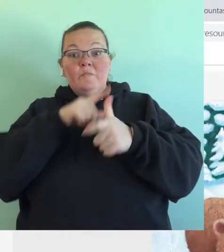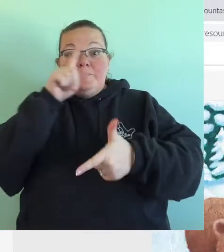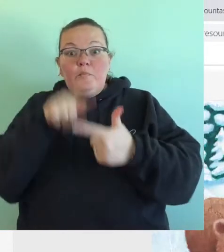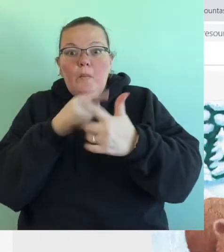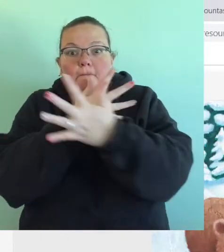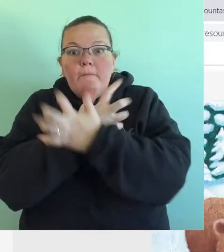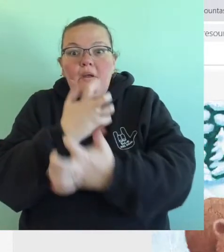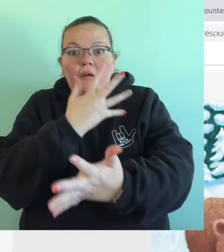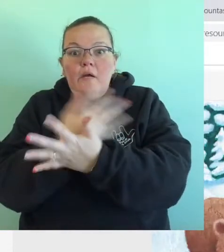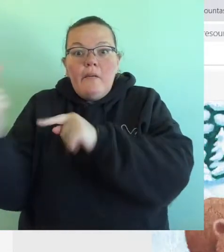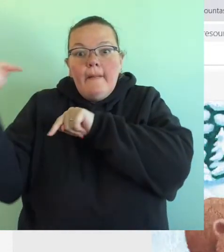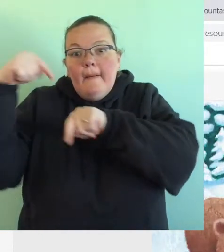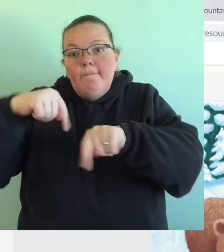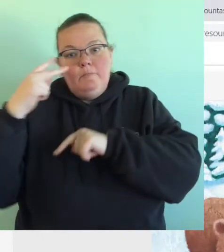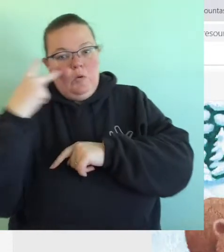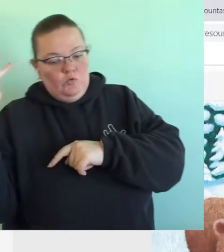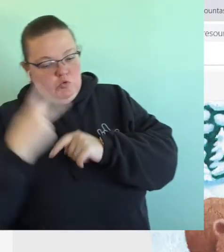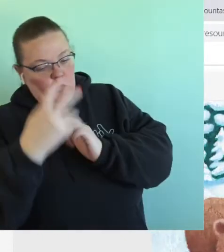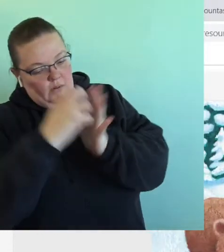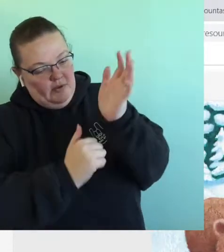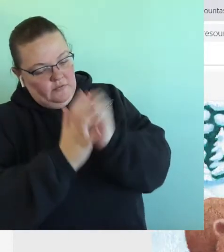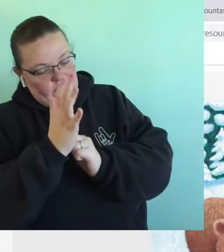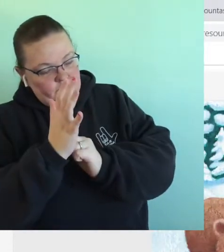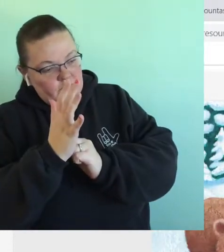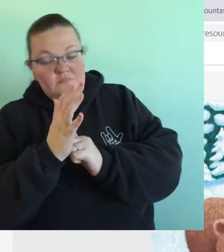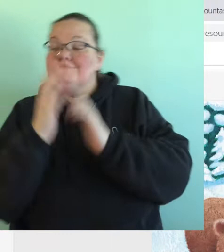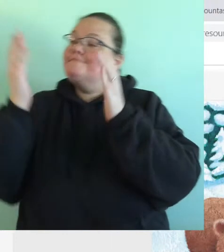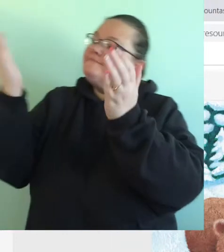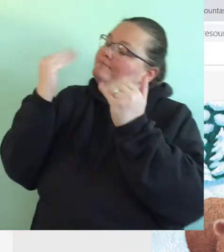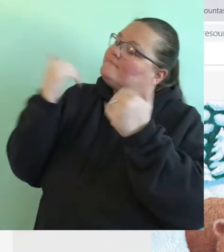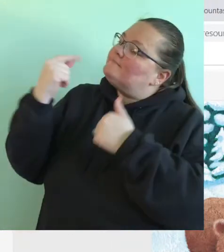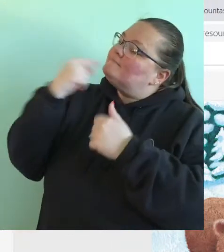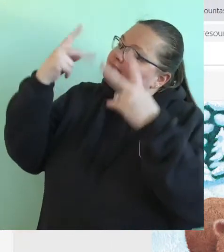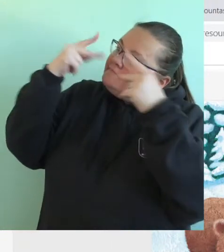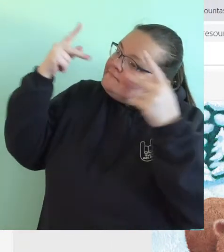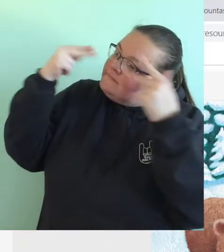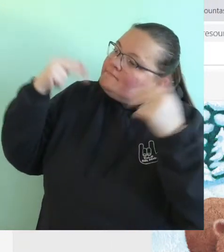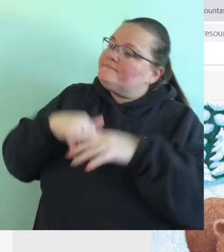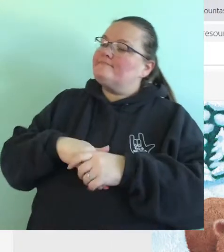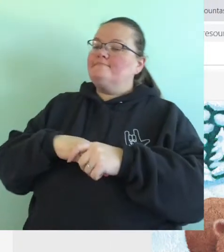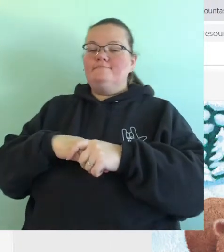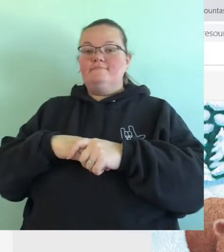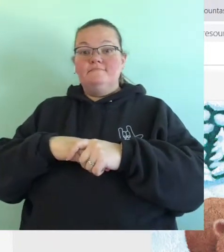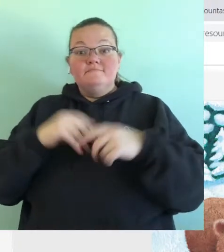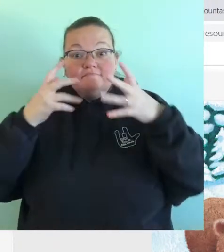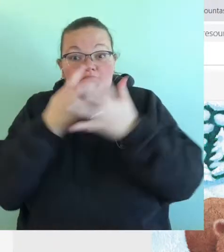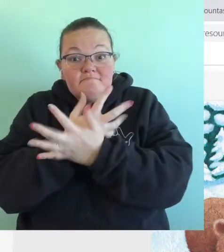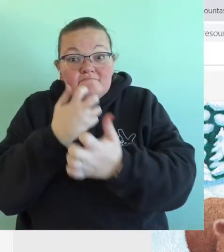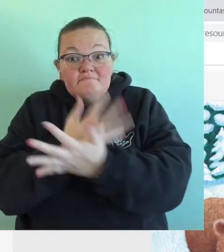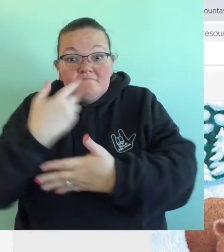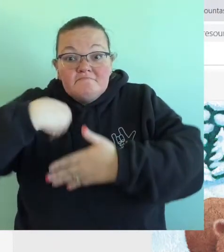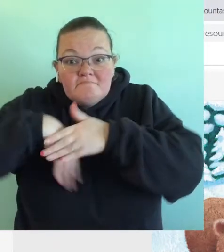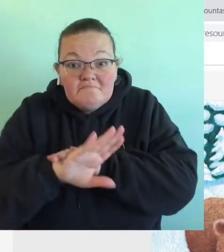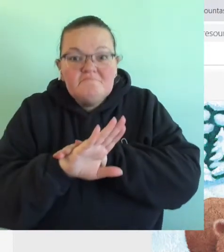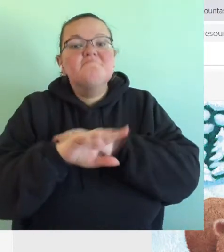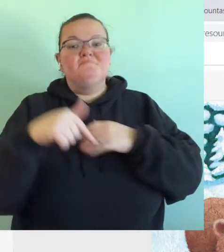Then a bear came by and saw the mitten. Come in, said raccoon. The bear